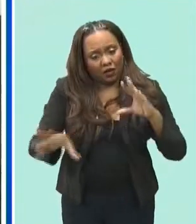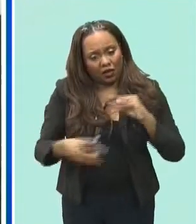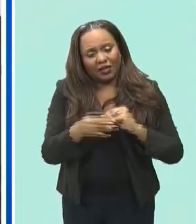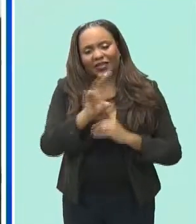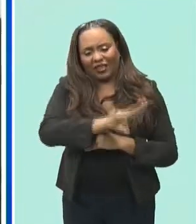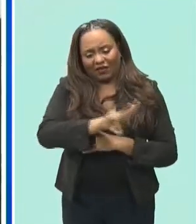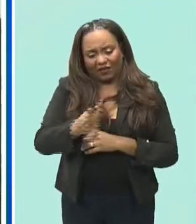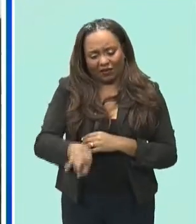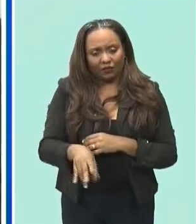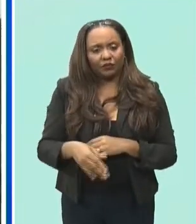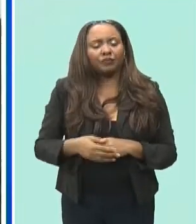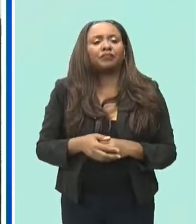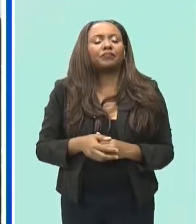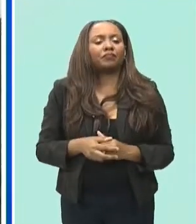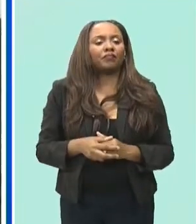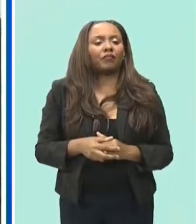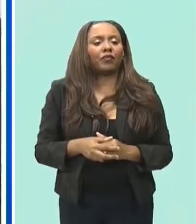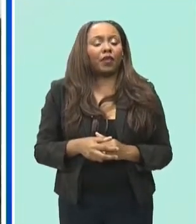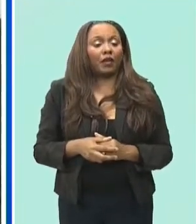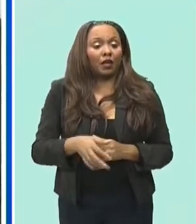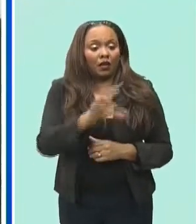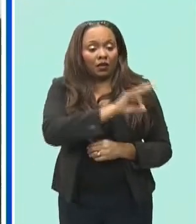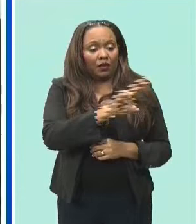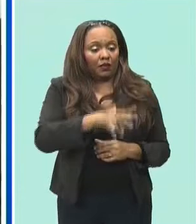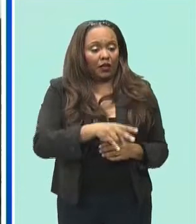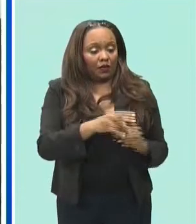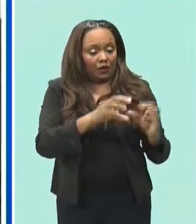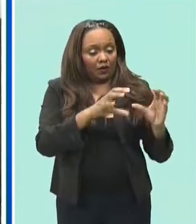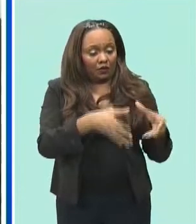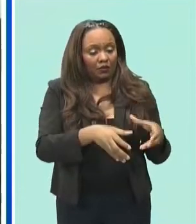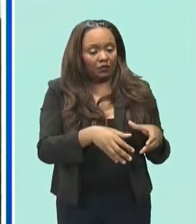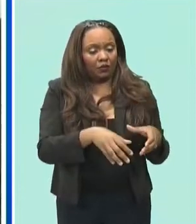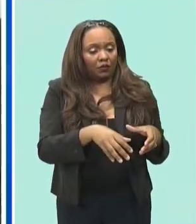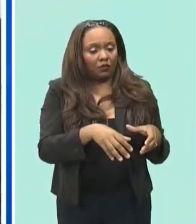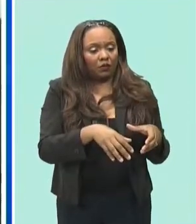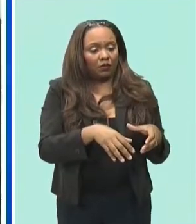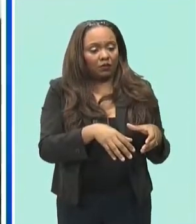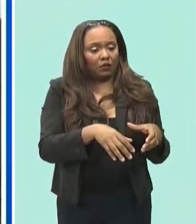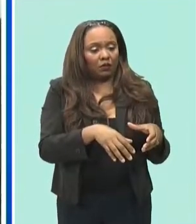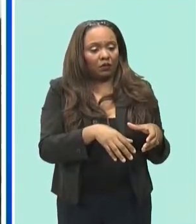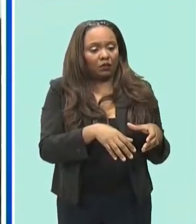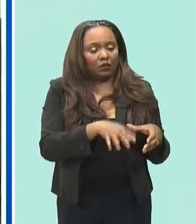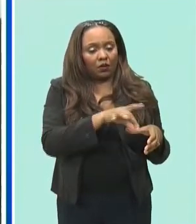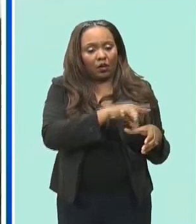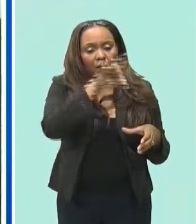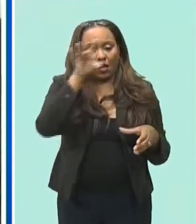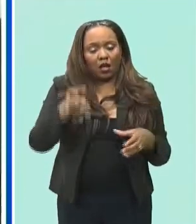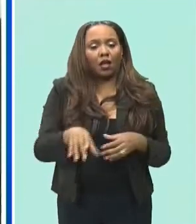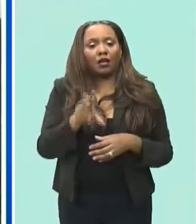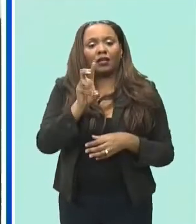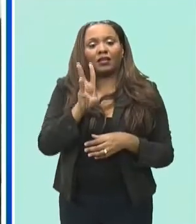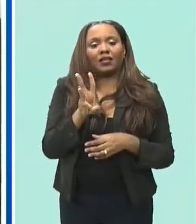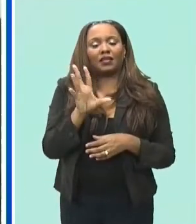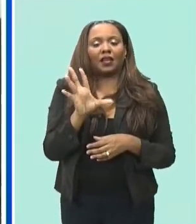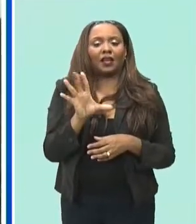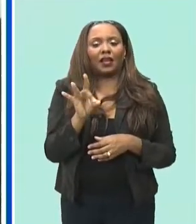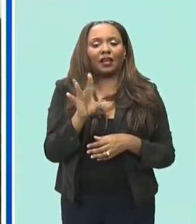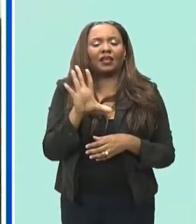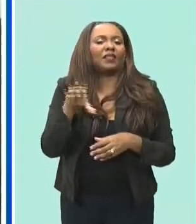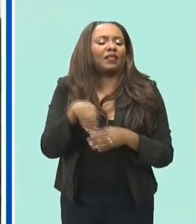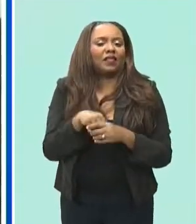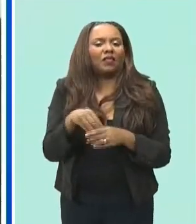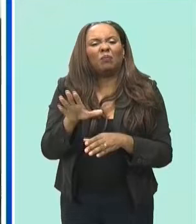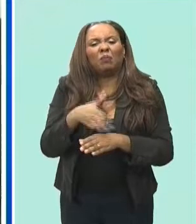of that 77 68 events i noted had some kind of carnival or music theme